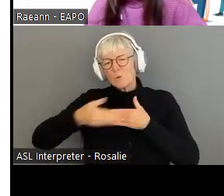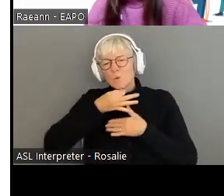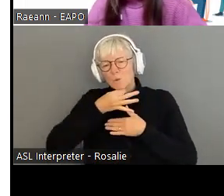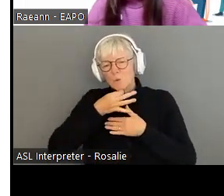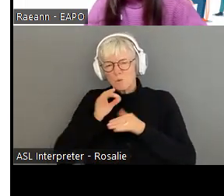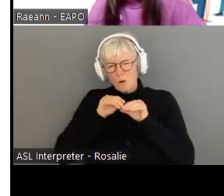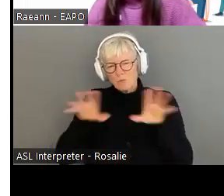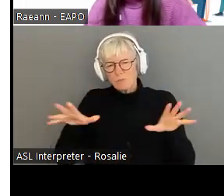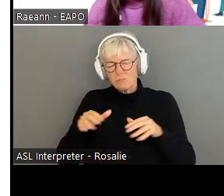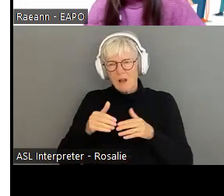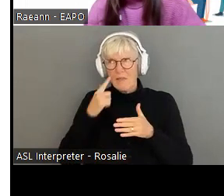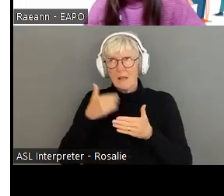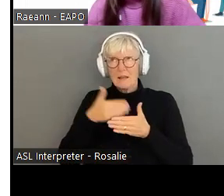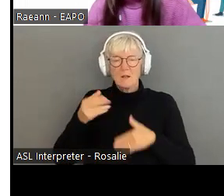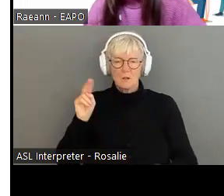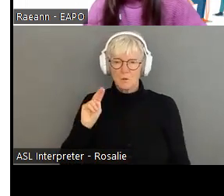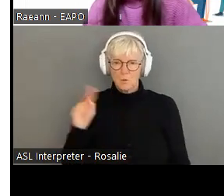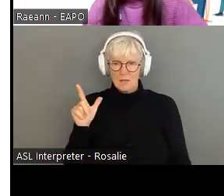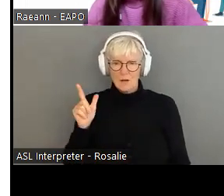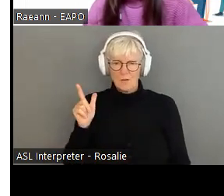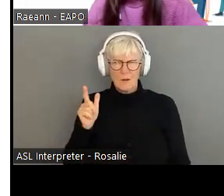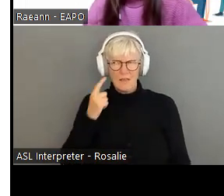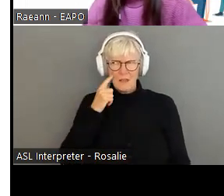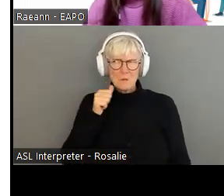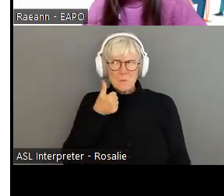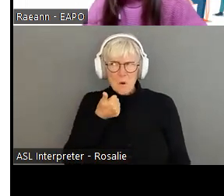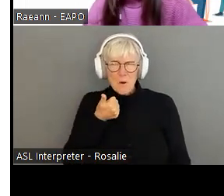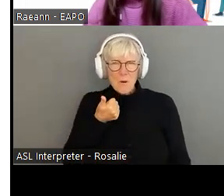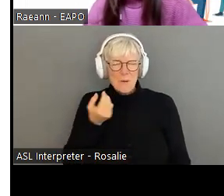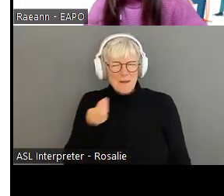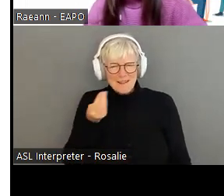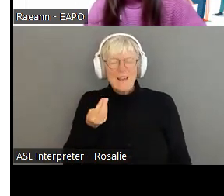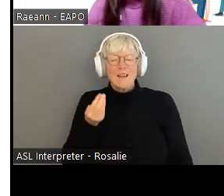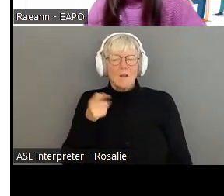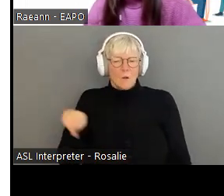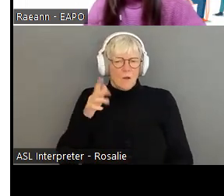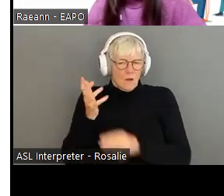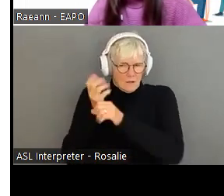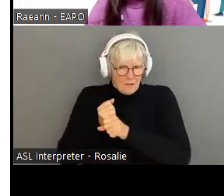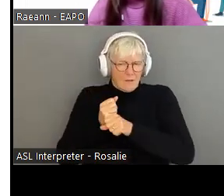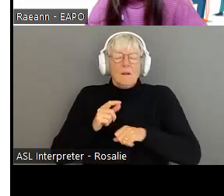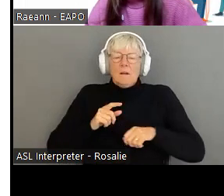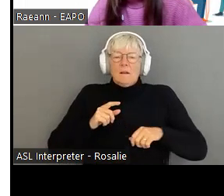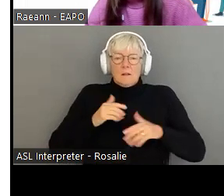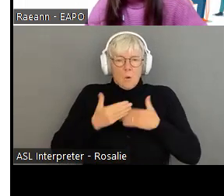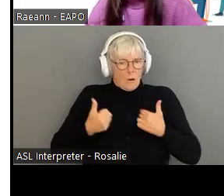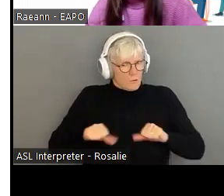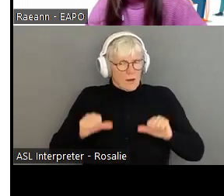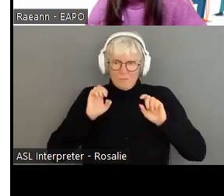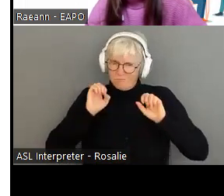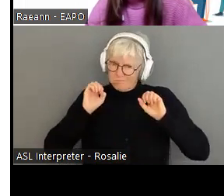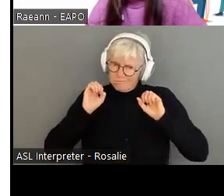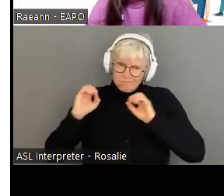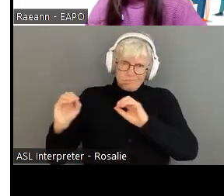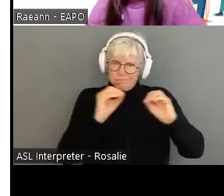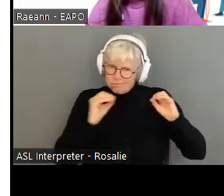in our next newsletter, which may come out tomorrow or Monday. Um, so we're continuing to try to educate people to prevent the financial